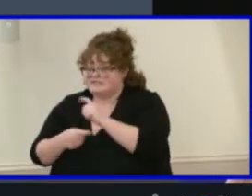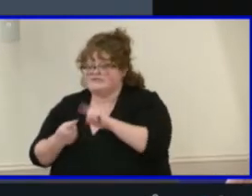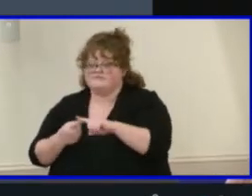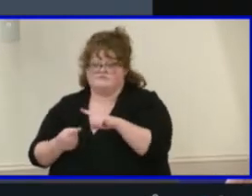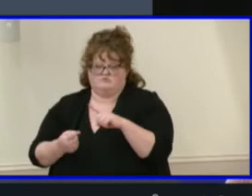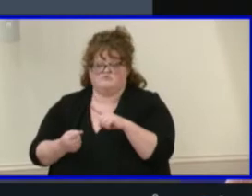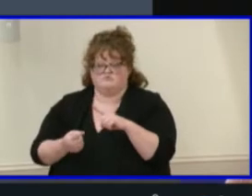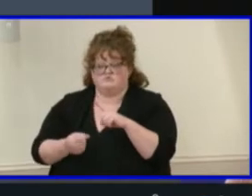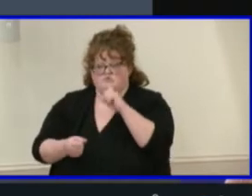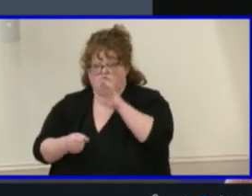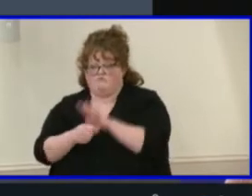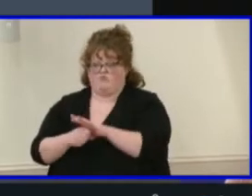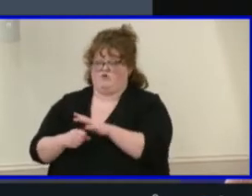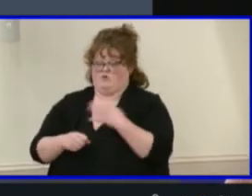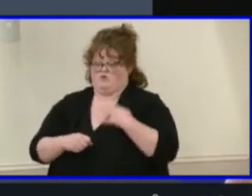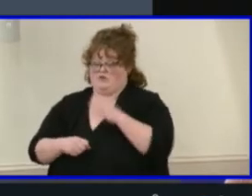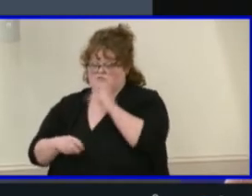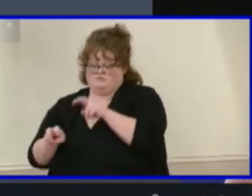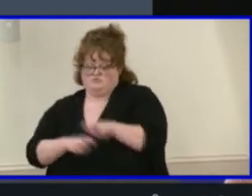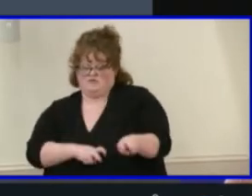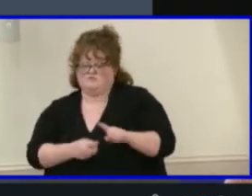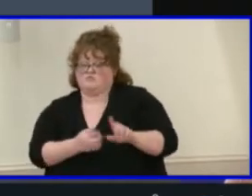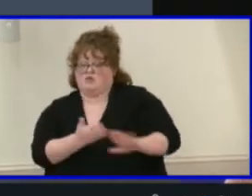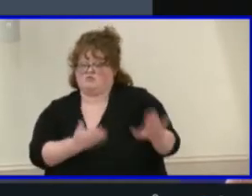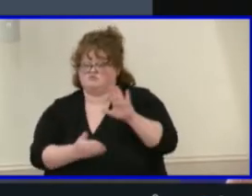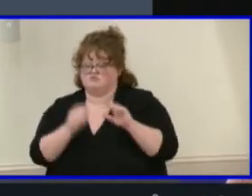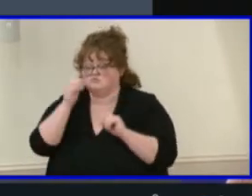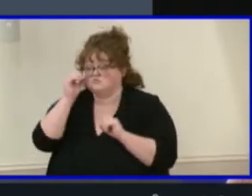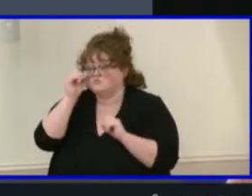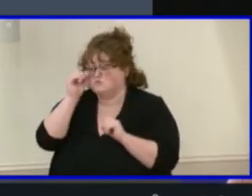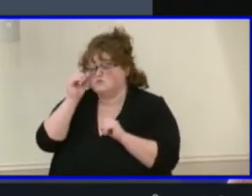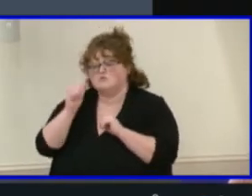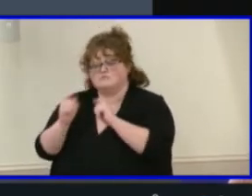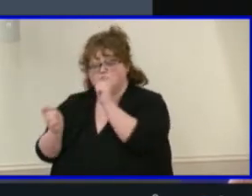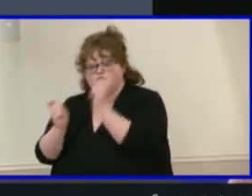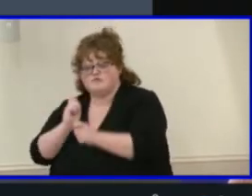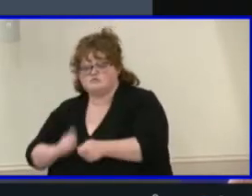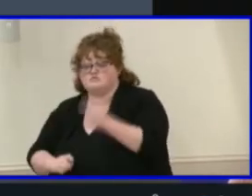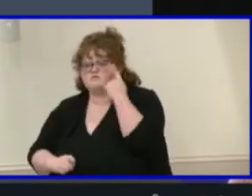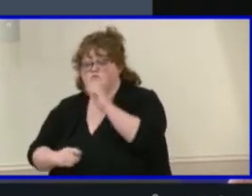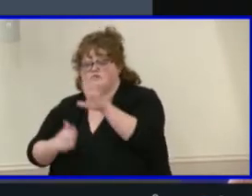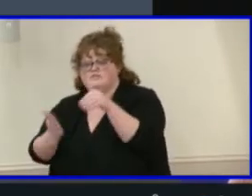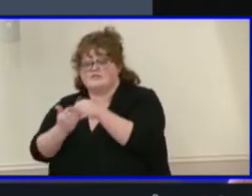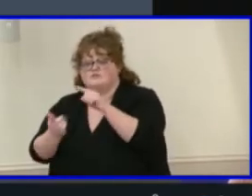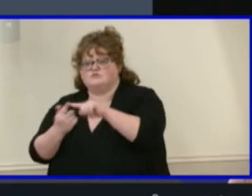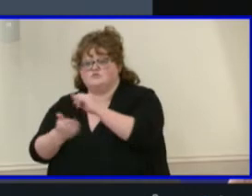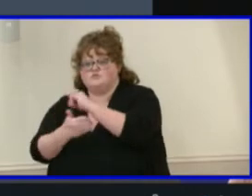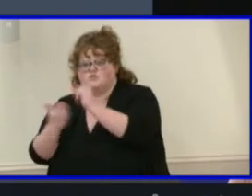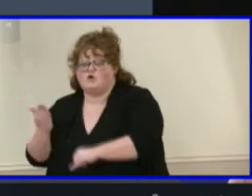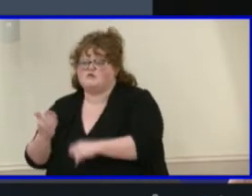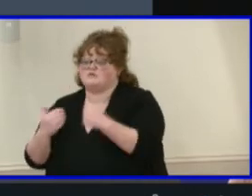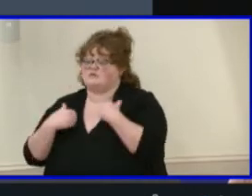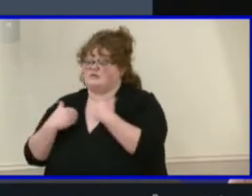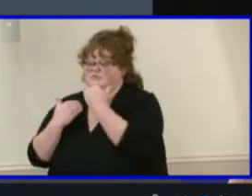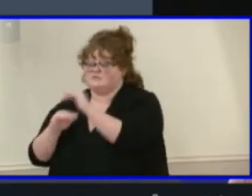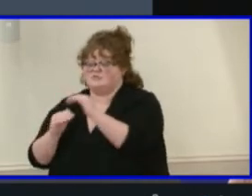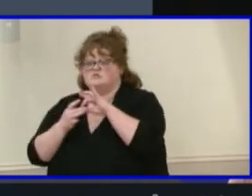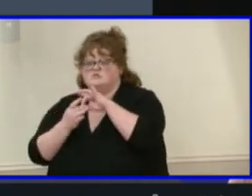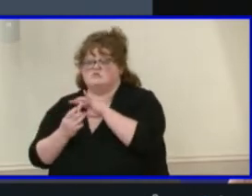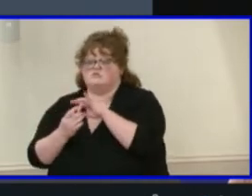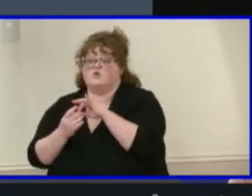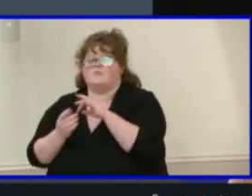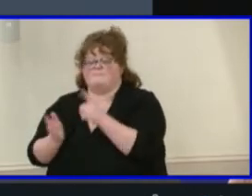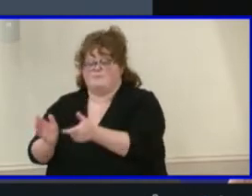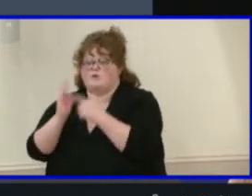credit transferability. Revisions to the Center for the Arts included notations surrounding health and physical education requirements